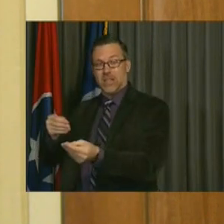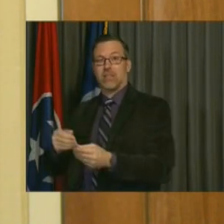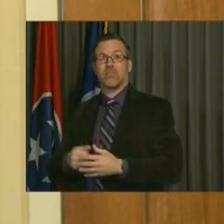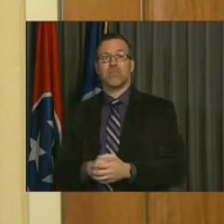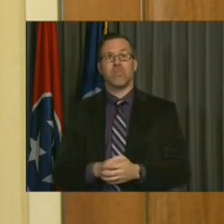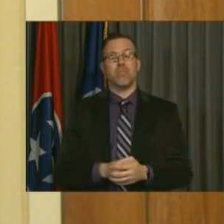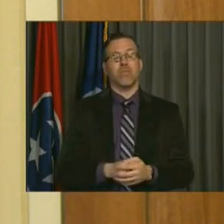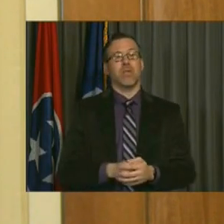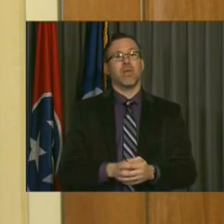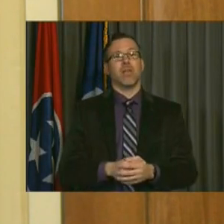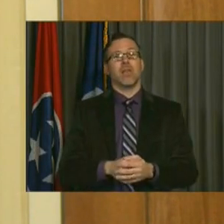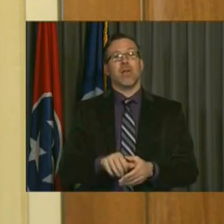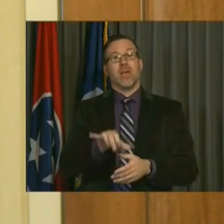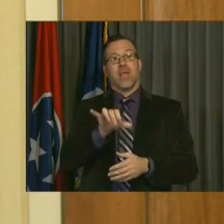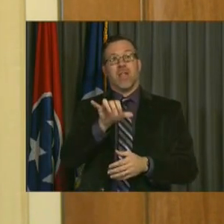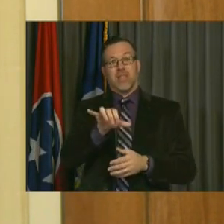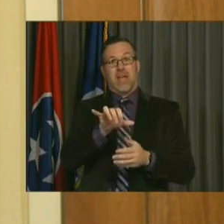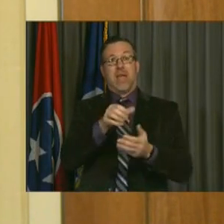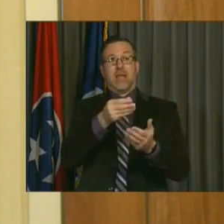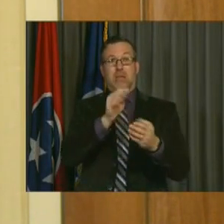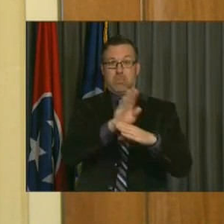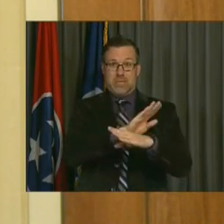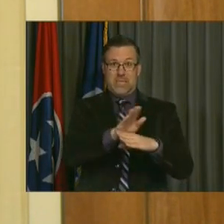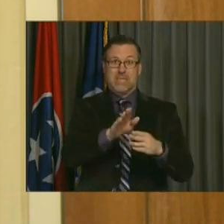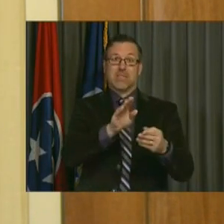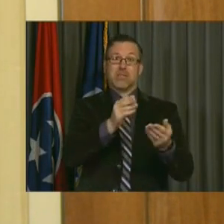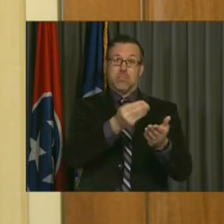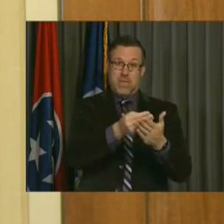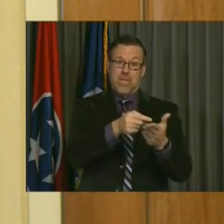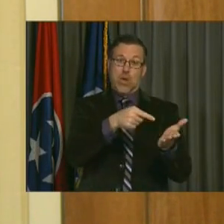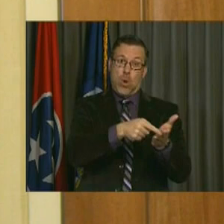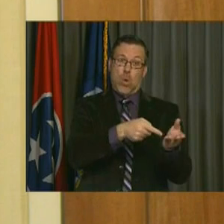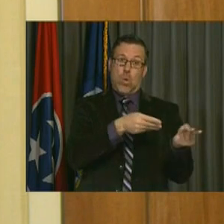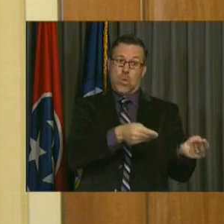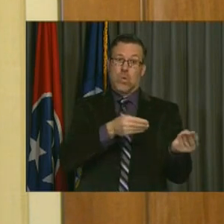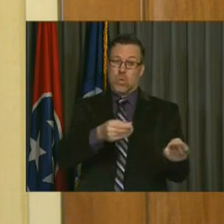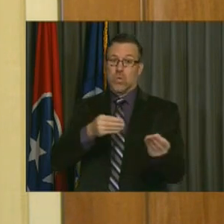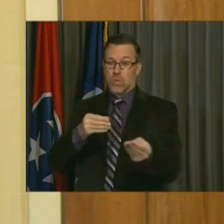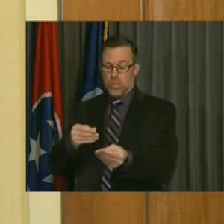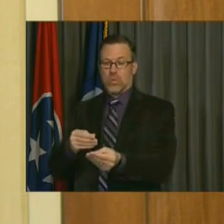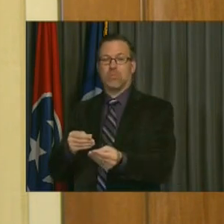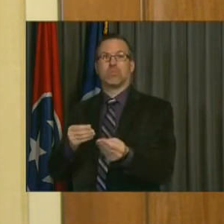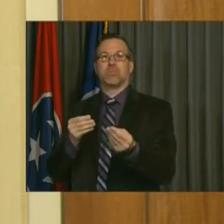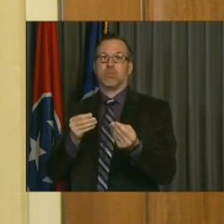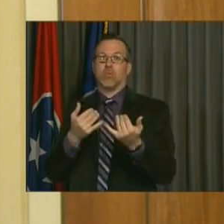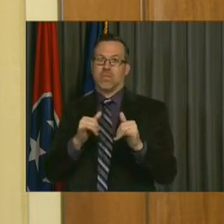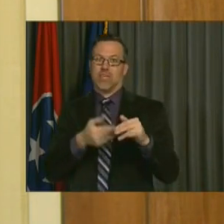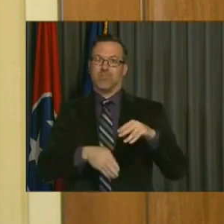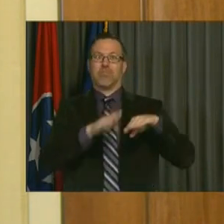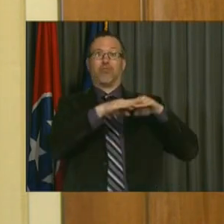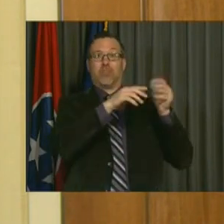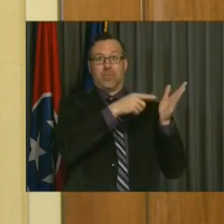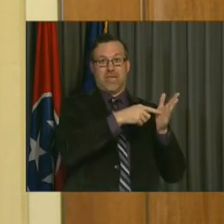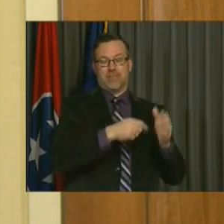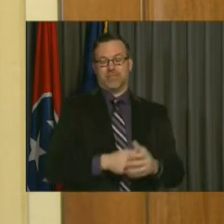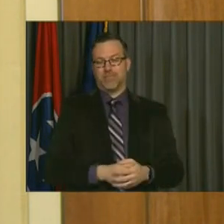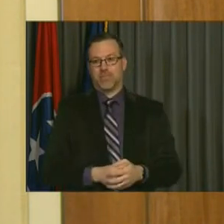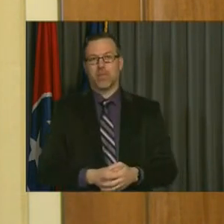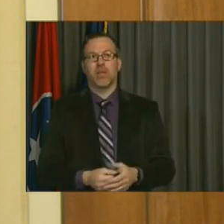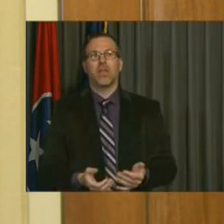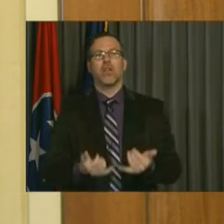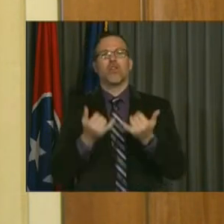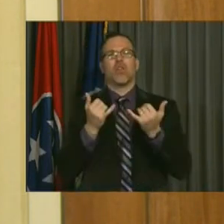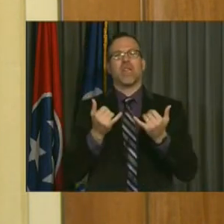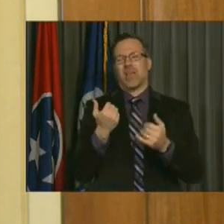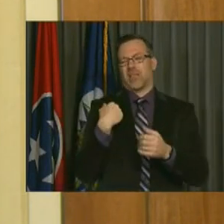commercial paper out with the next bond issue. The existing commercial paper program that we've been operating under for a few